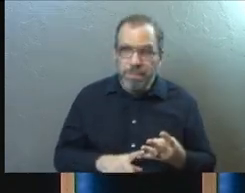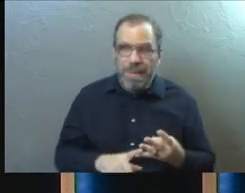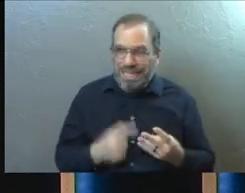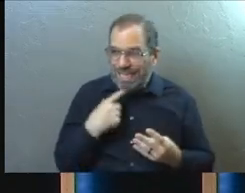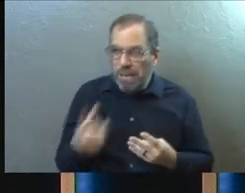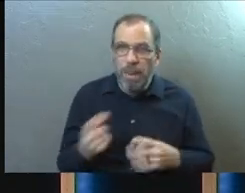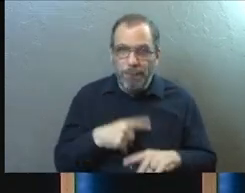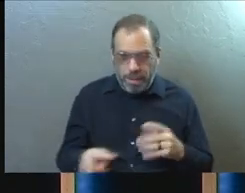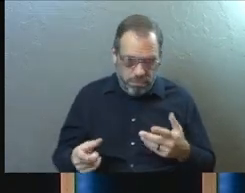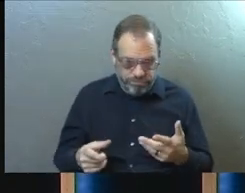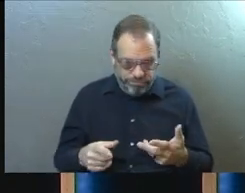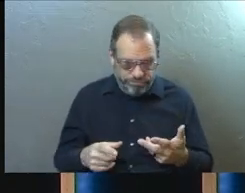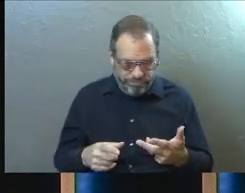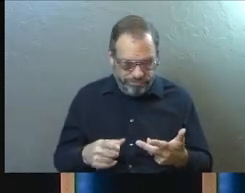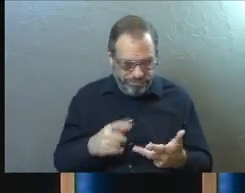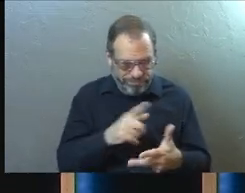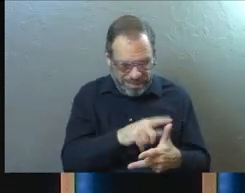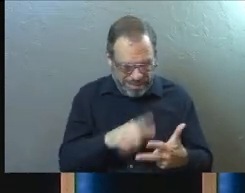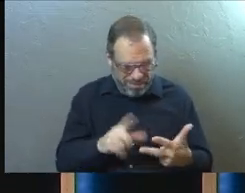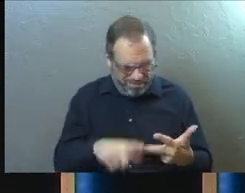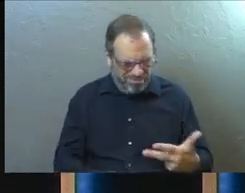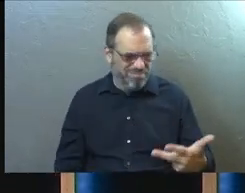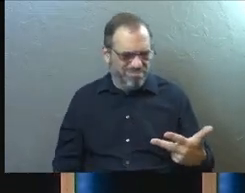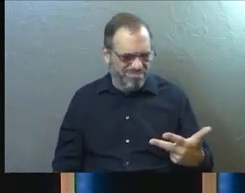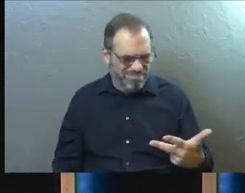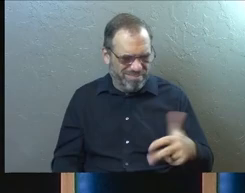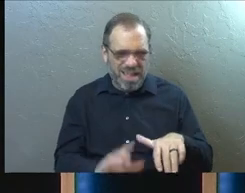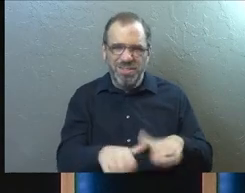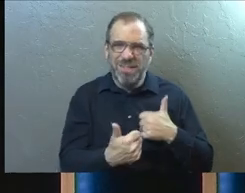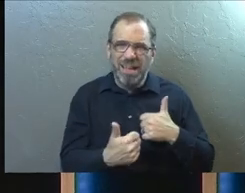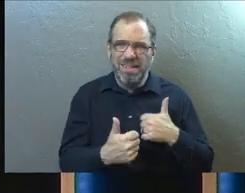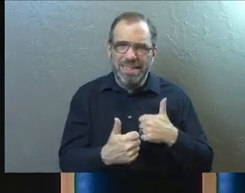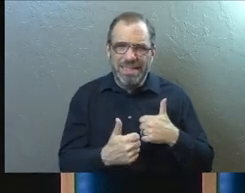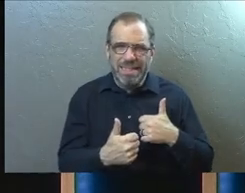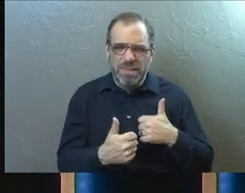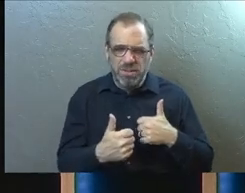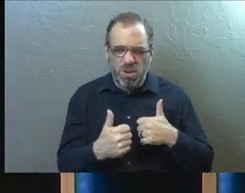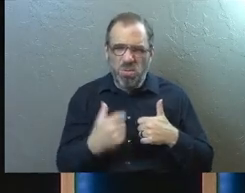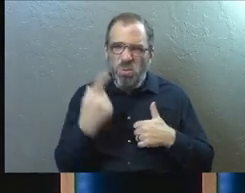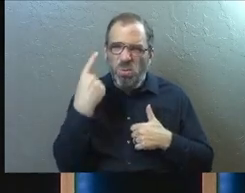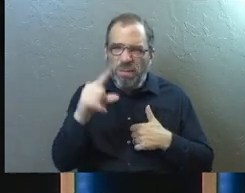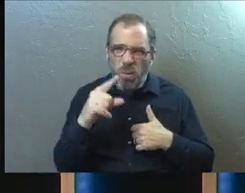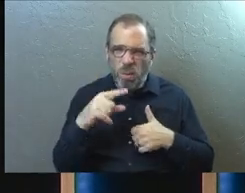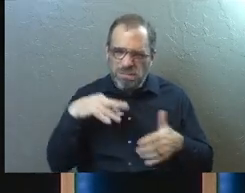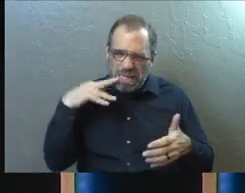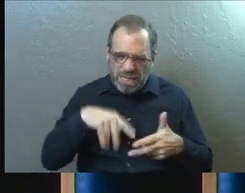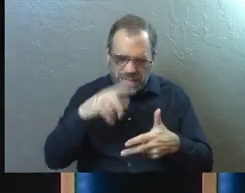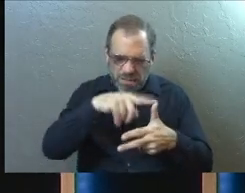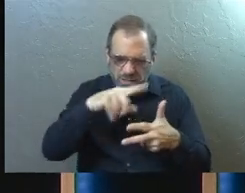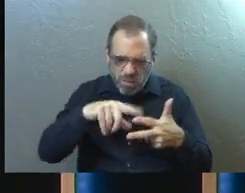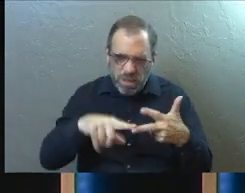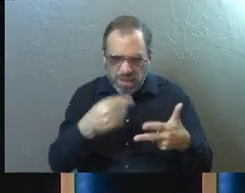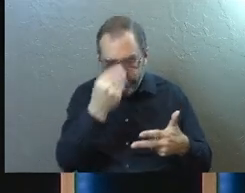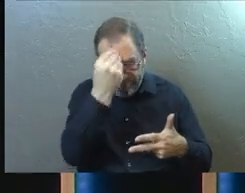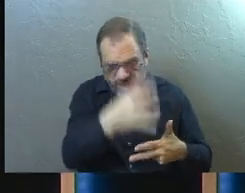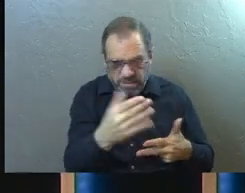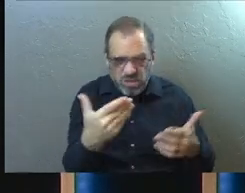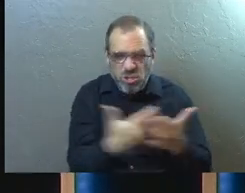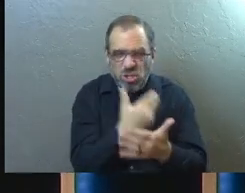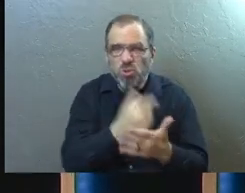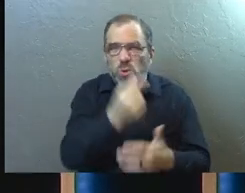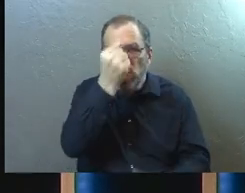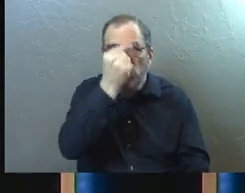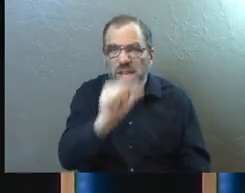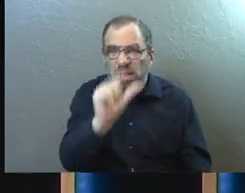sure what I would say, but these are challenging to me as I read them. And so I want to explore, I think, why these are the things that are said to these new